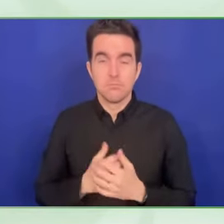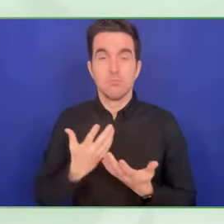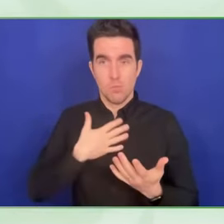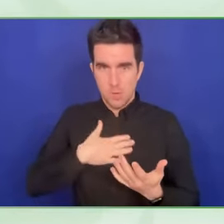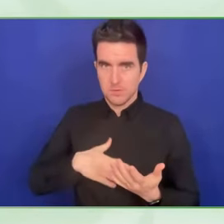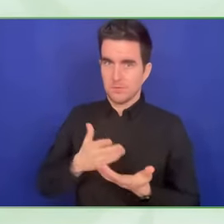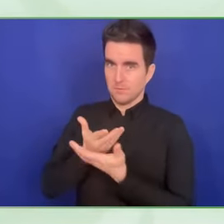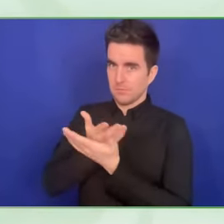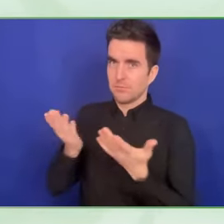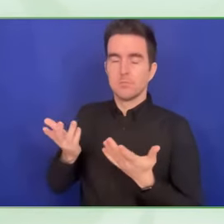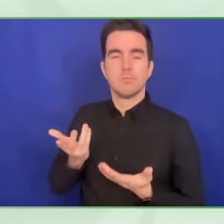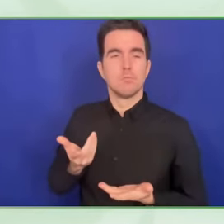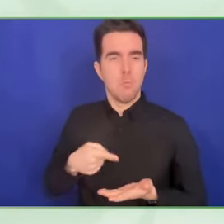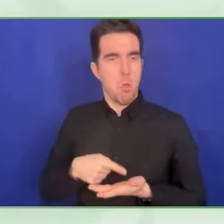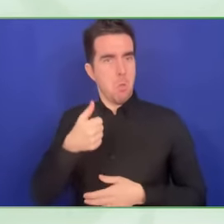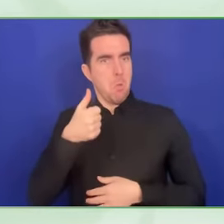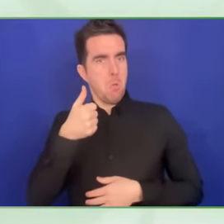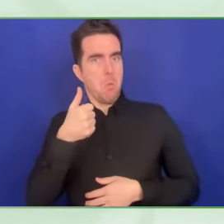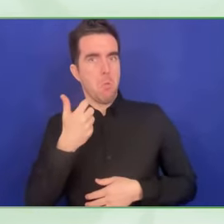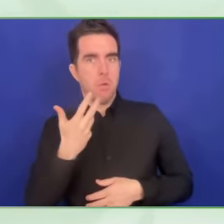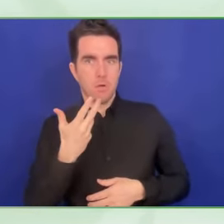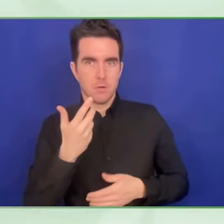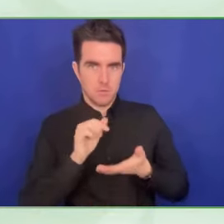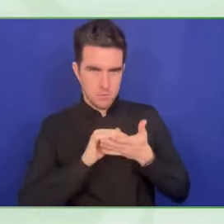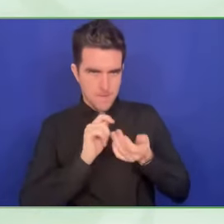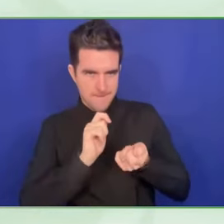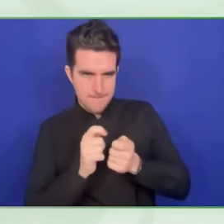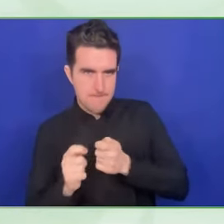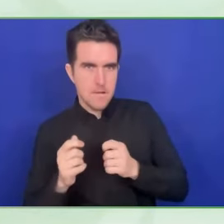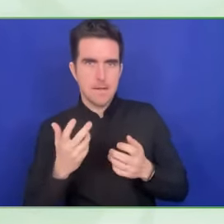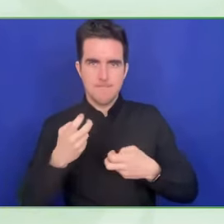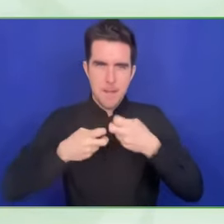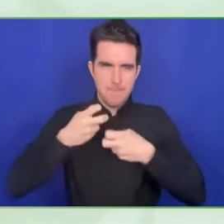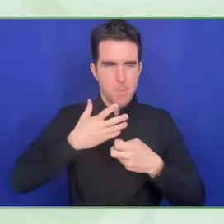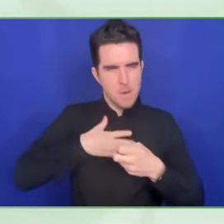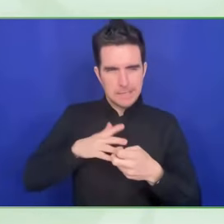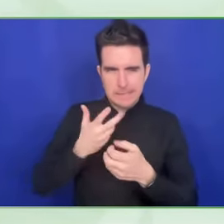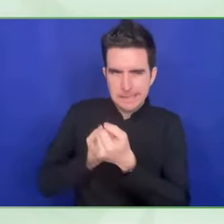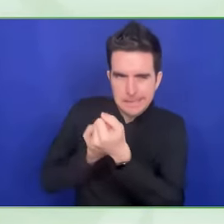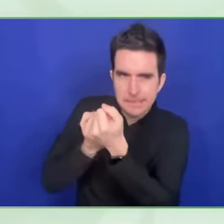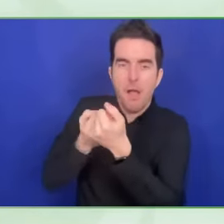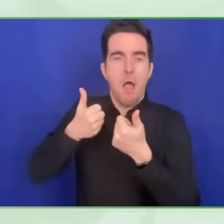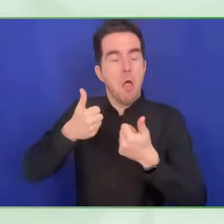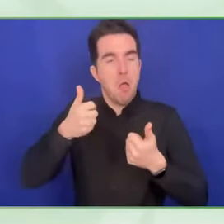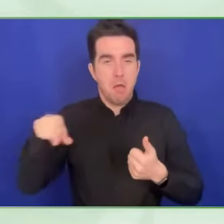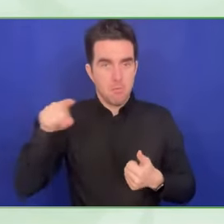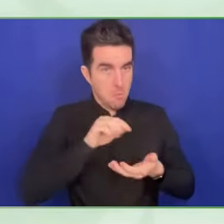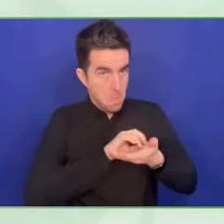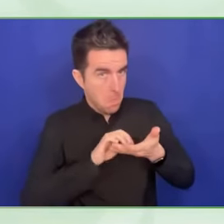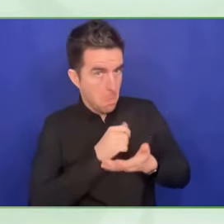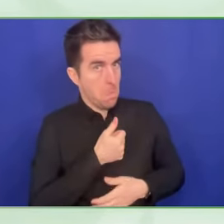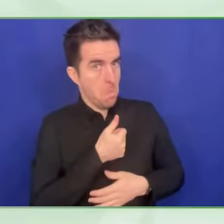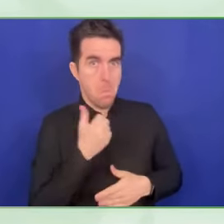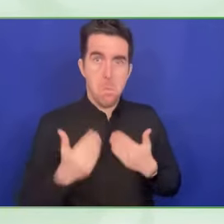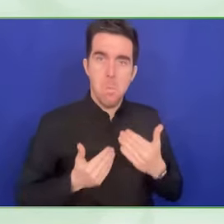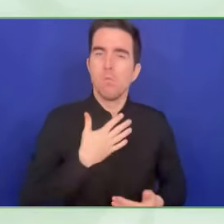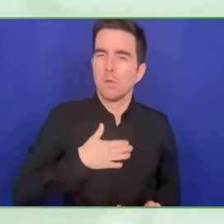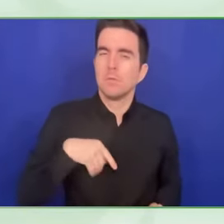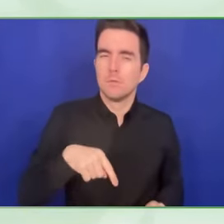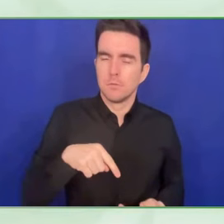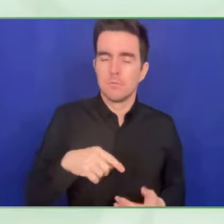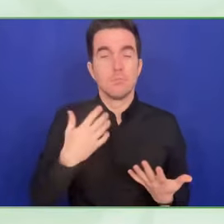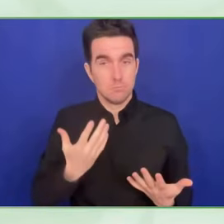our way. For example, one of them is Illunion, which is a company of part of the Onset Group, that is